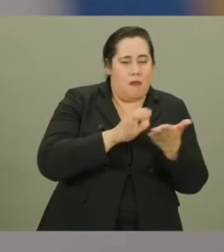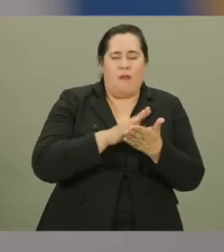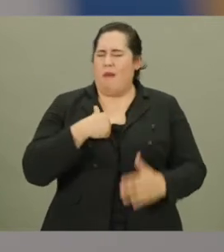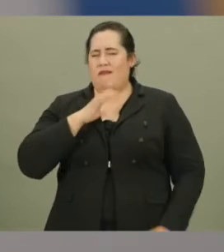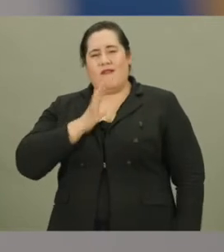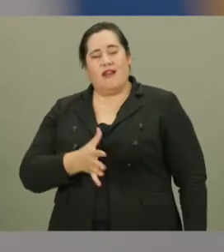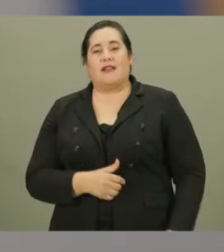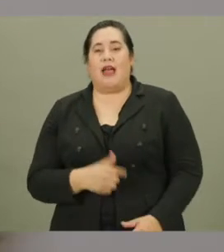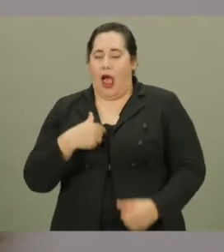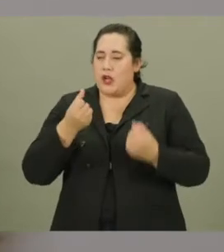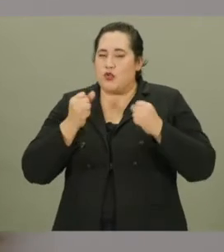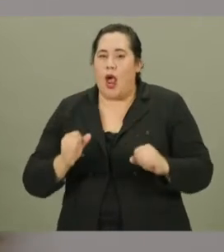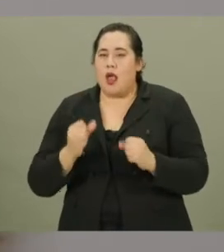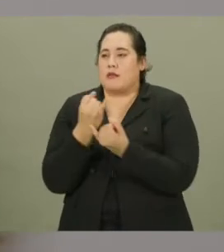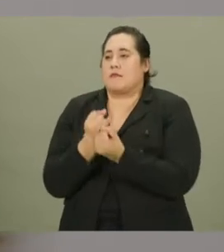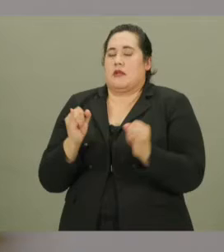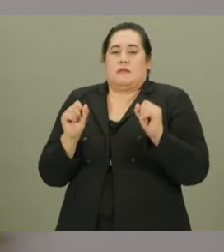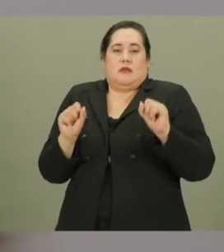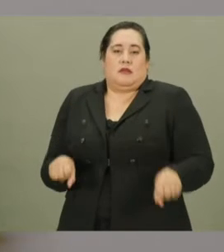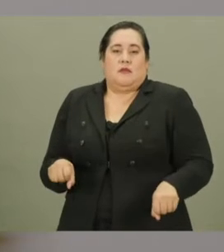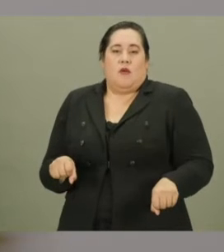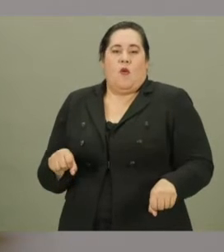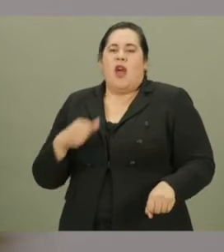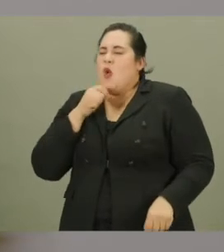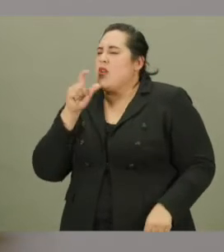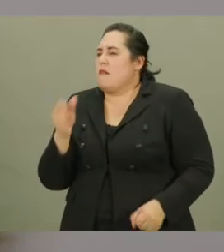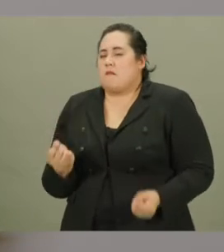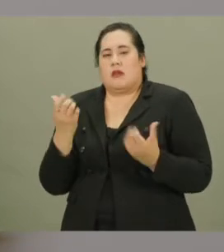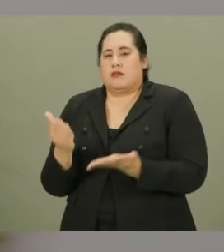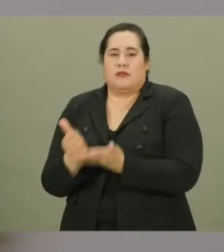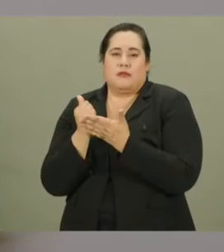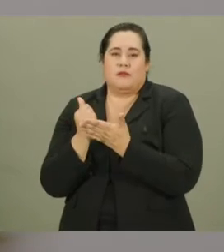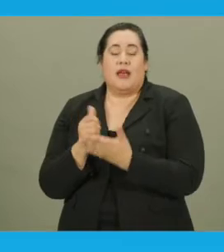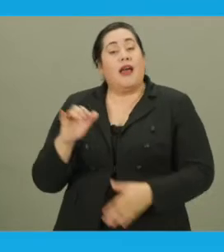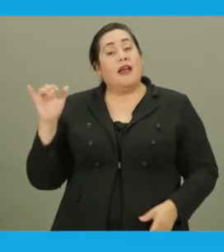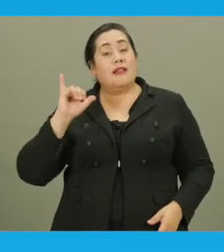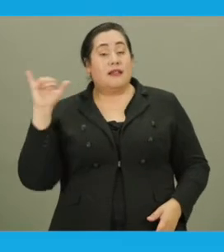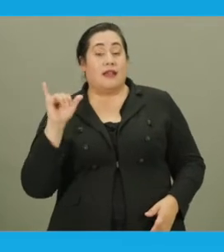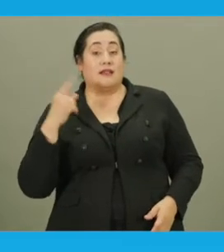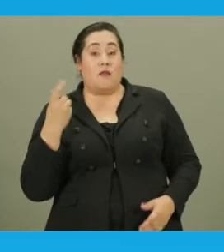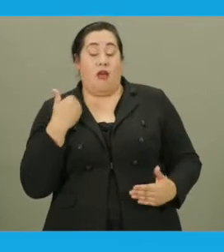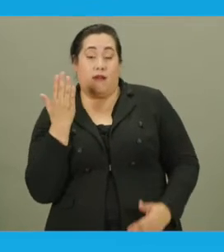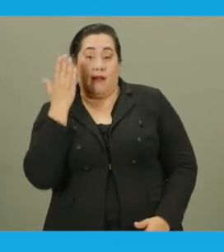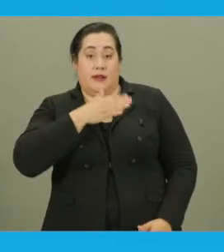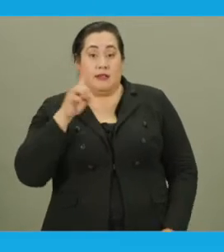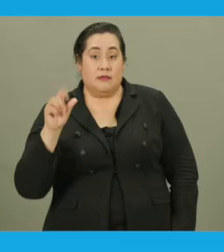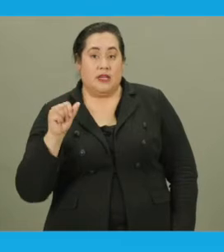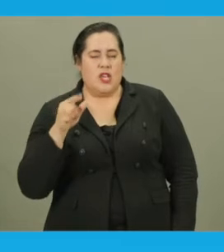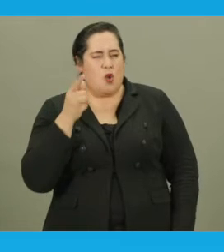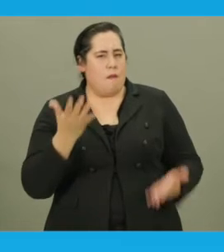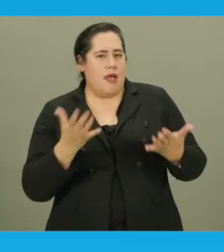paper, I'm fine. I try to be as independent as possible so I don't need much assistance. Like someone who has a hidden